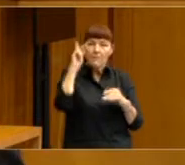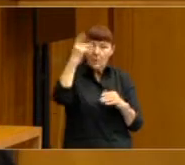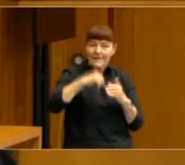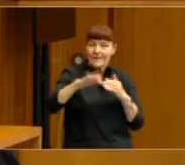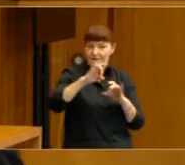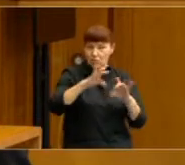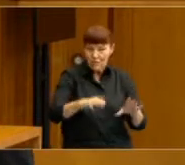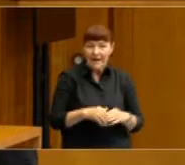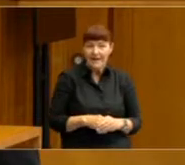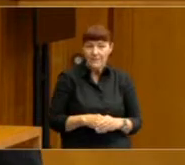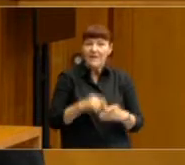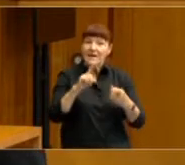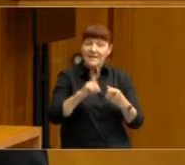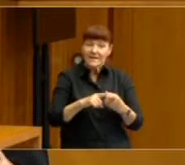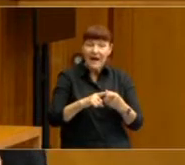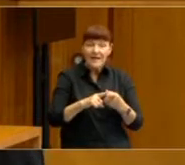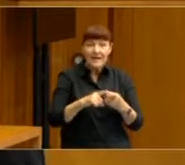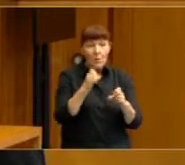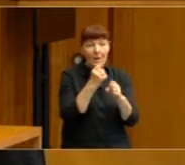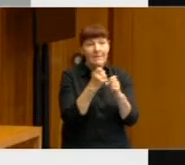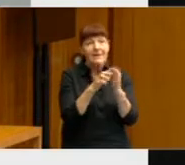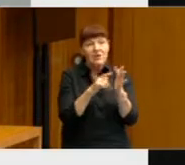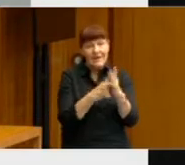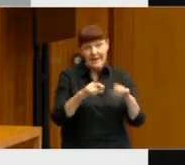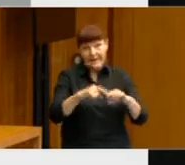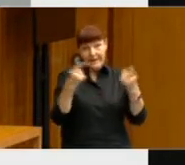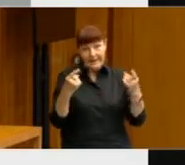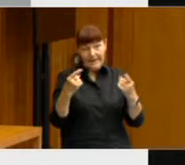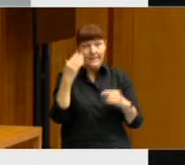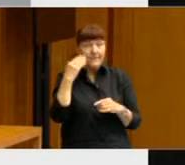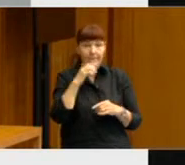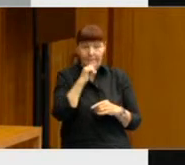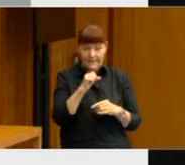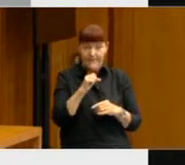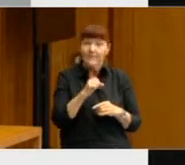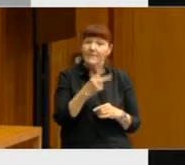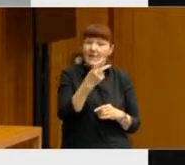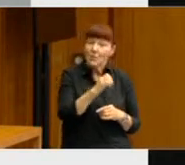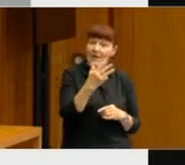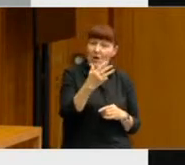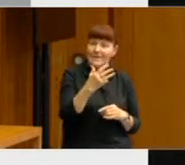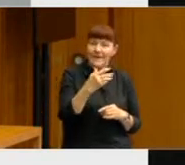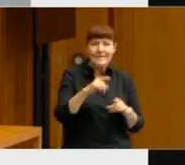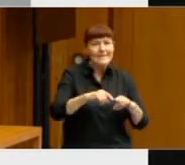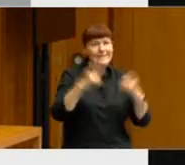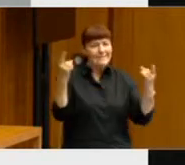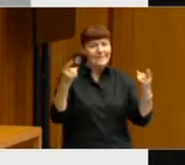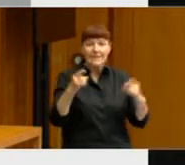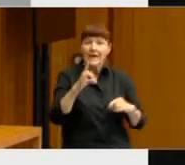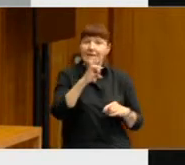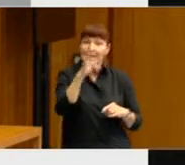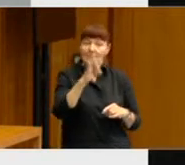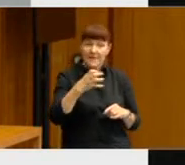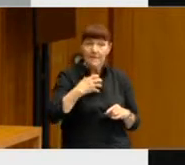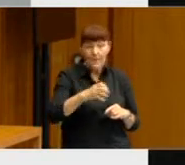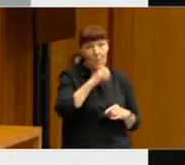Starting with gender differences, in 2019, there was a big gender voting gap. 10% more men